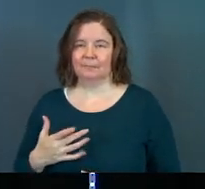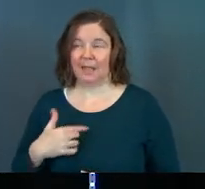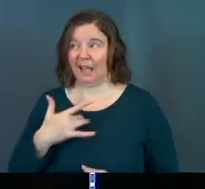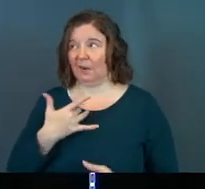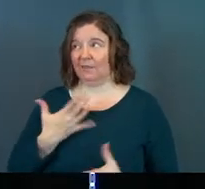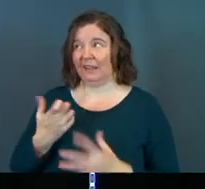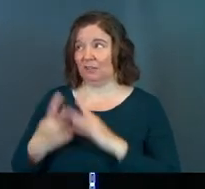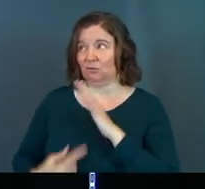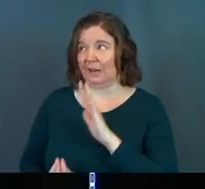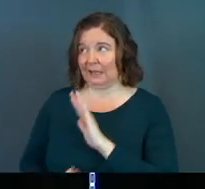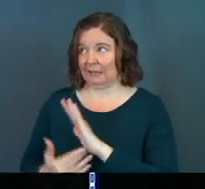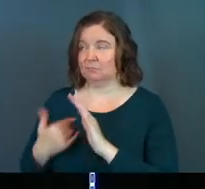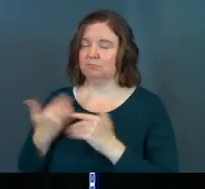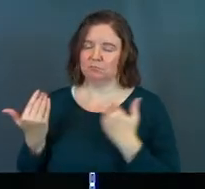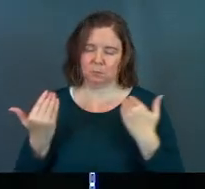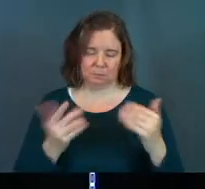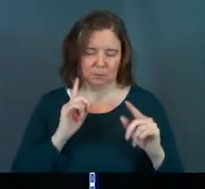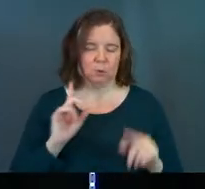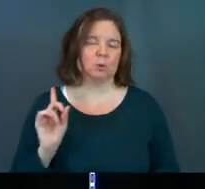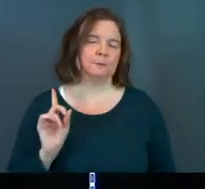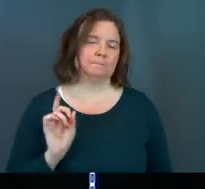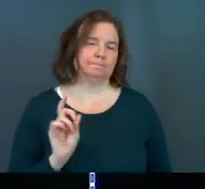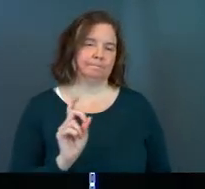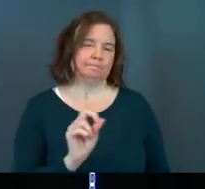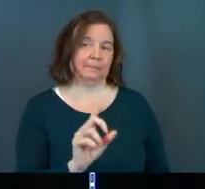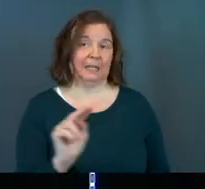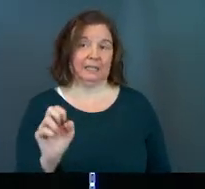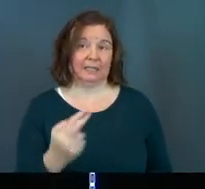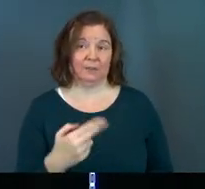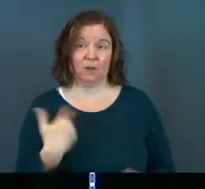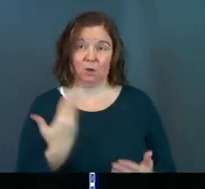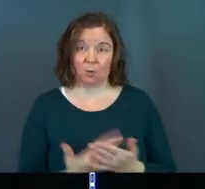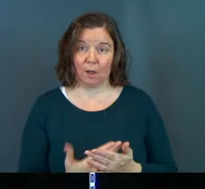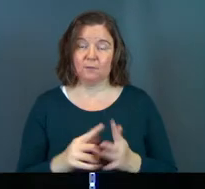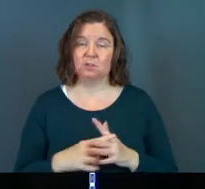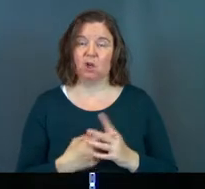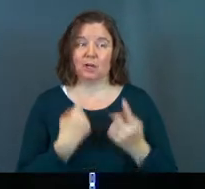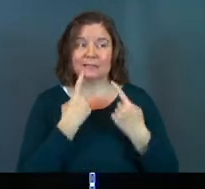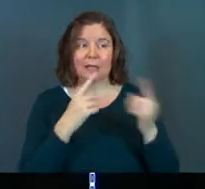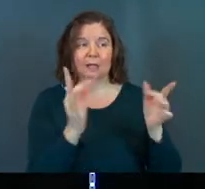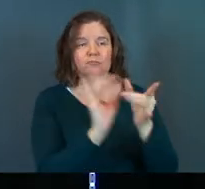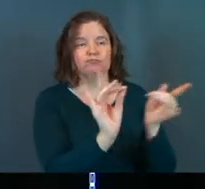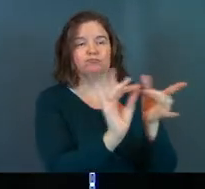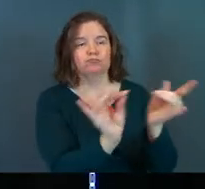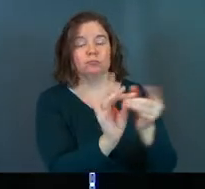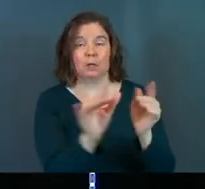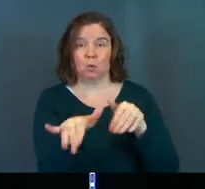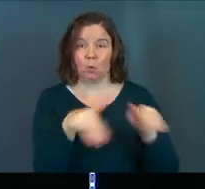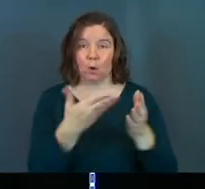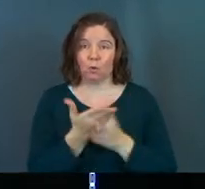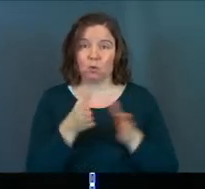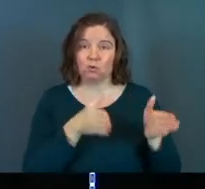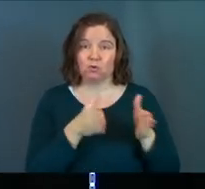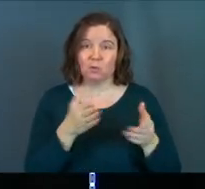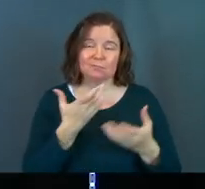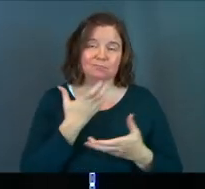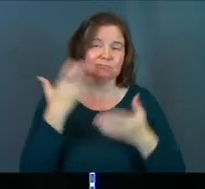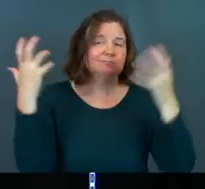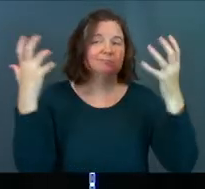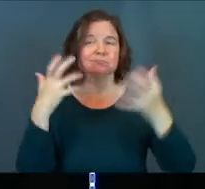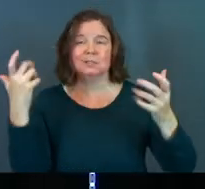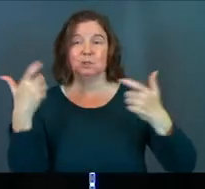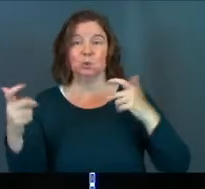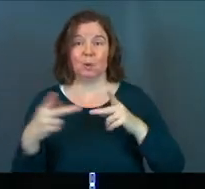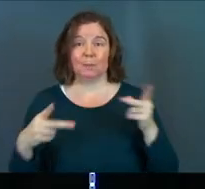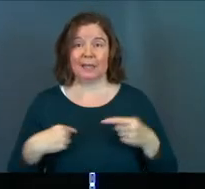eaten by fish again. I'm on the way. So Jonah heads to Nineveh. And when he gets there, he starts telling all the people. He's walking through the streets of Nineveh. And it's a huge